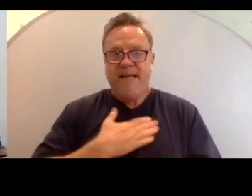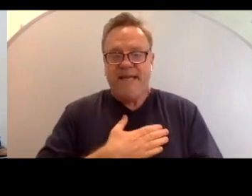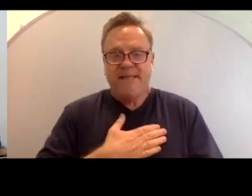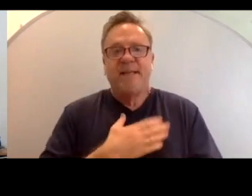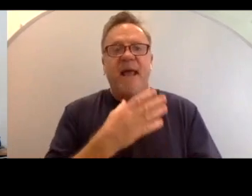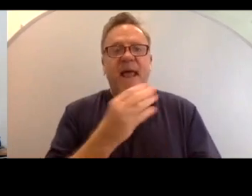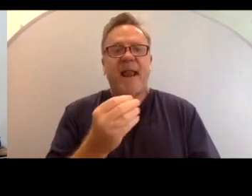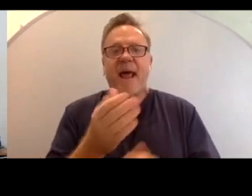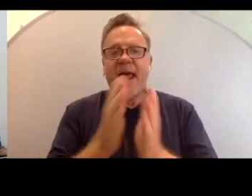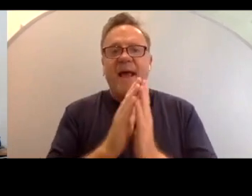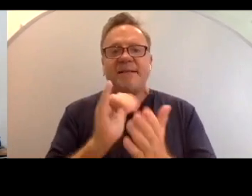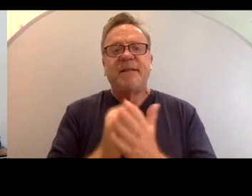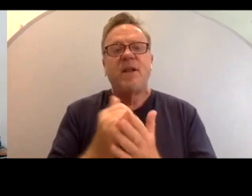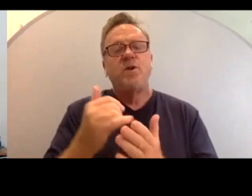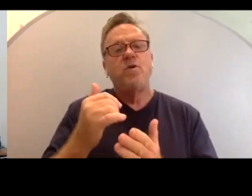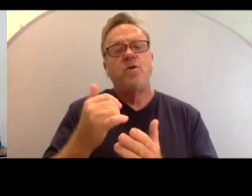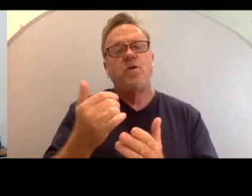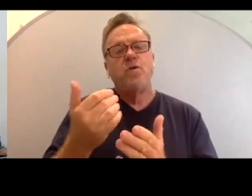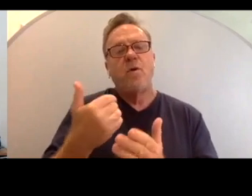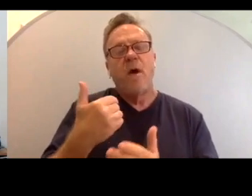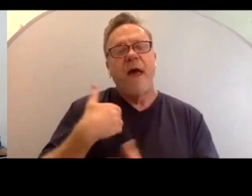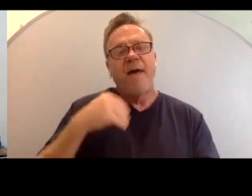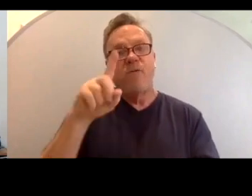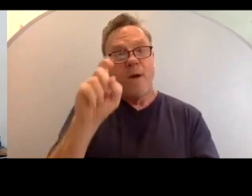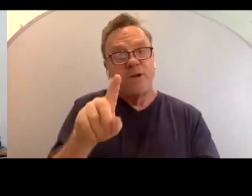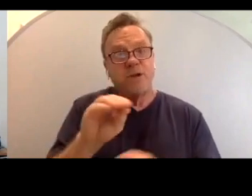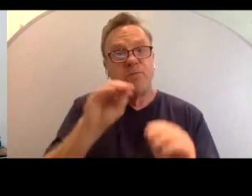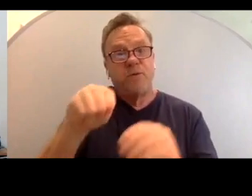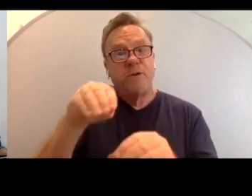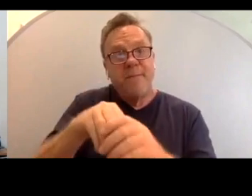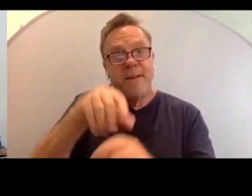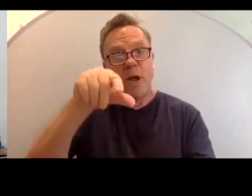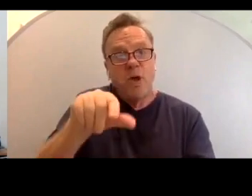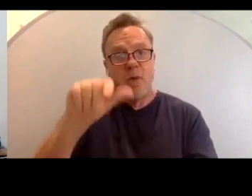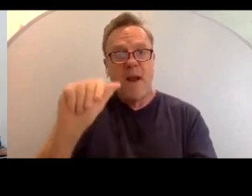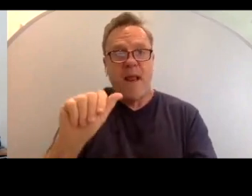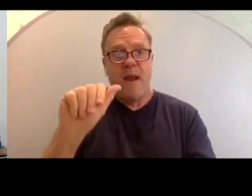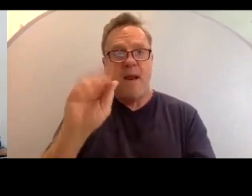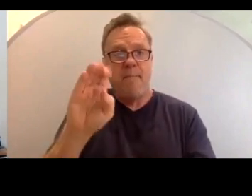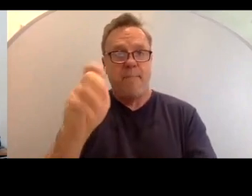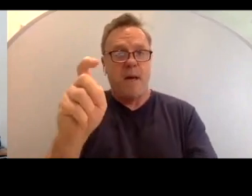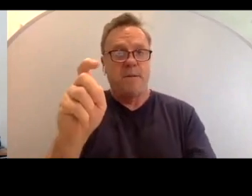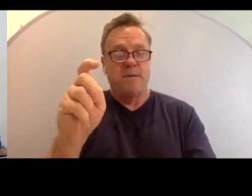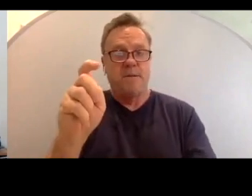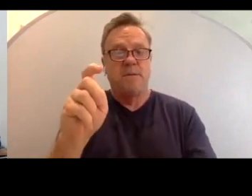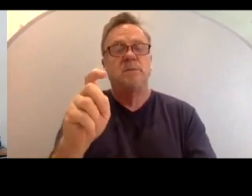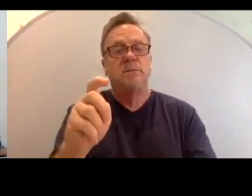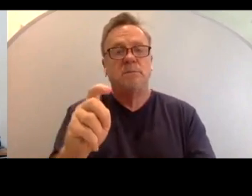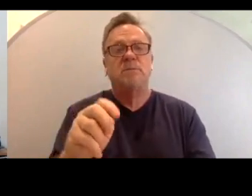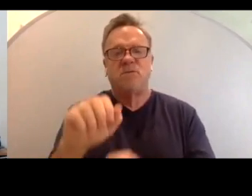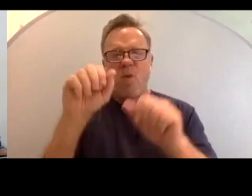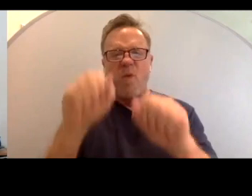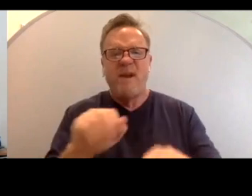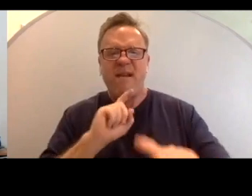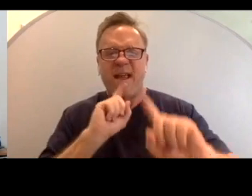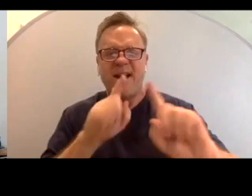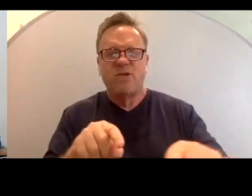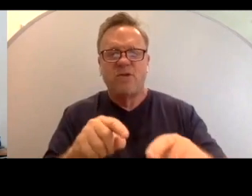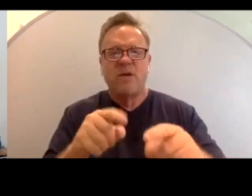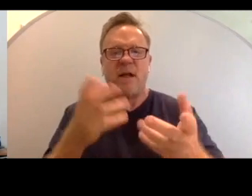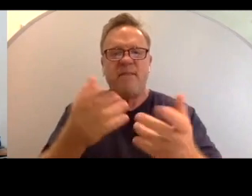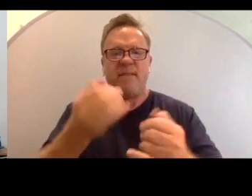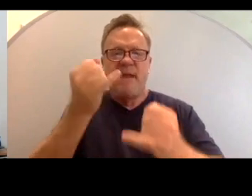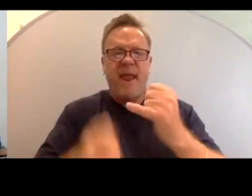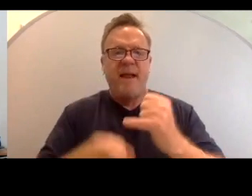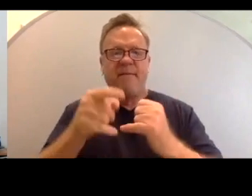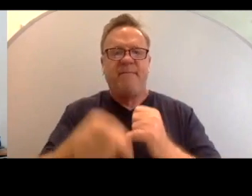ask that you put your questions in the Q&A box so that we can get to them at the end of this webinar,